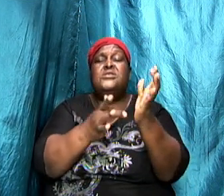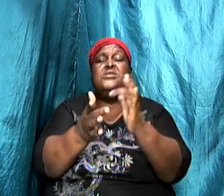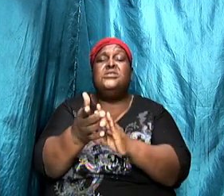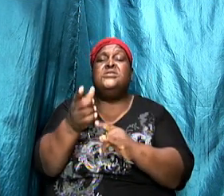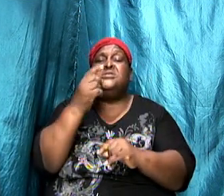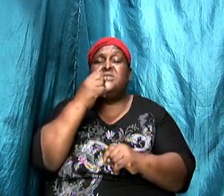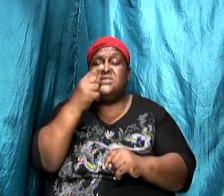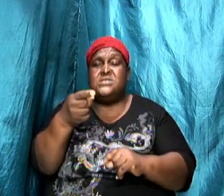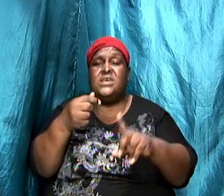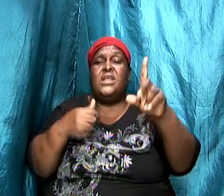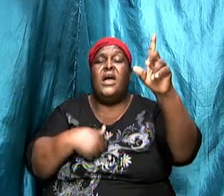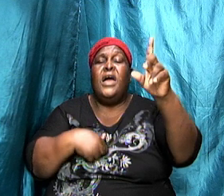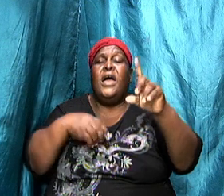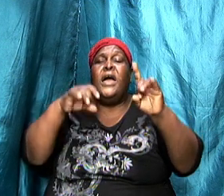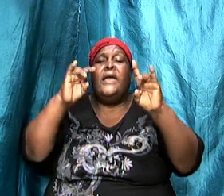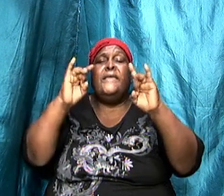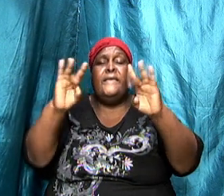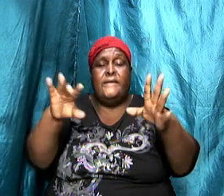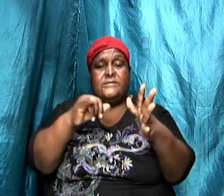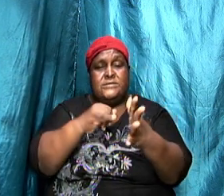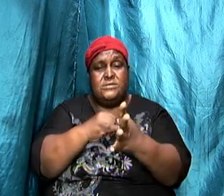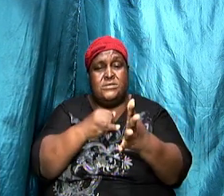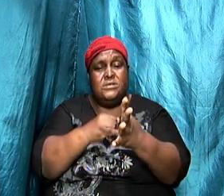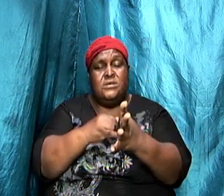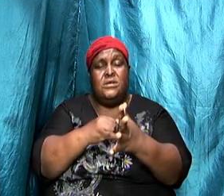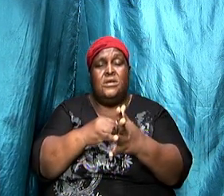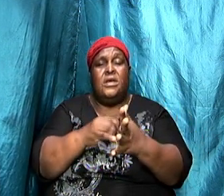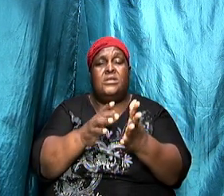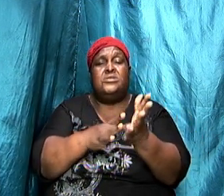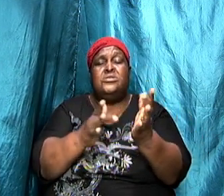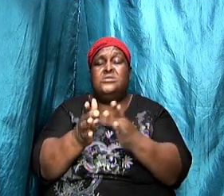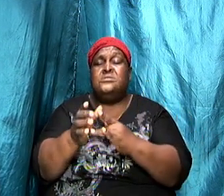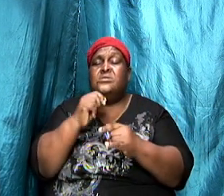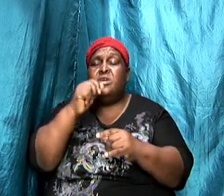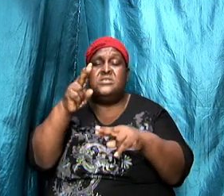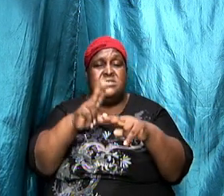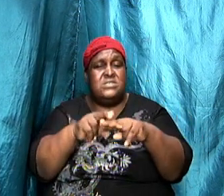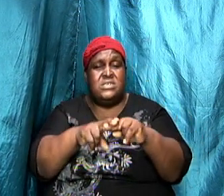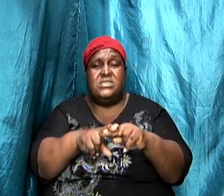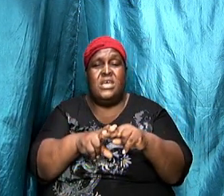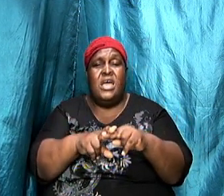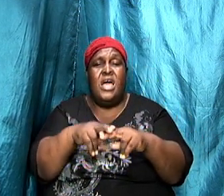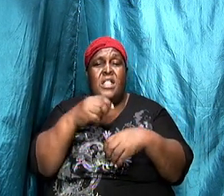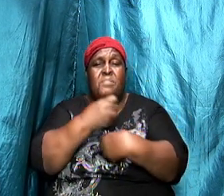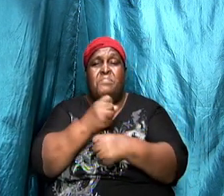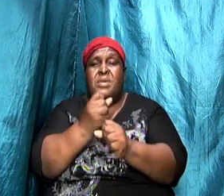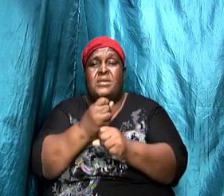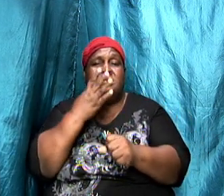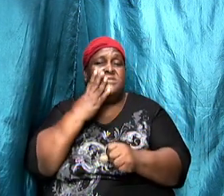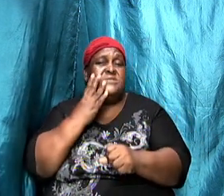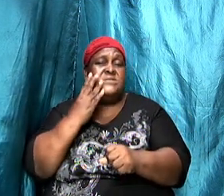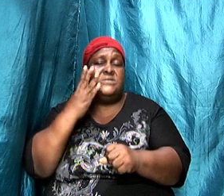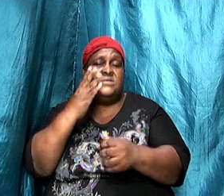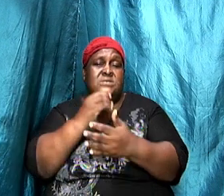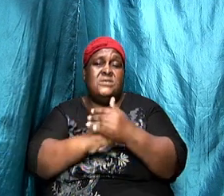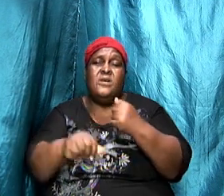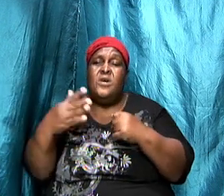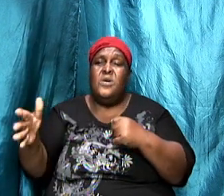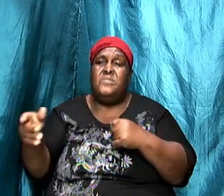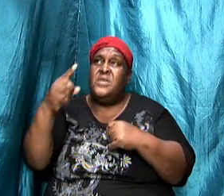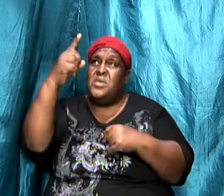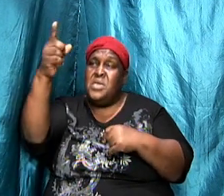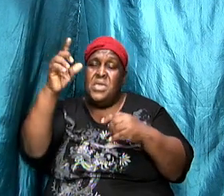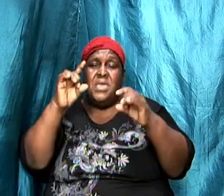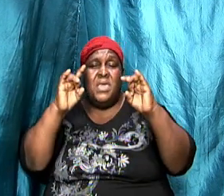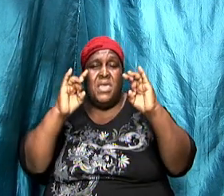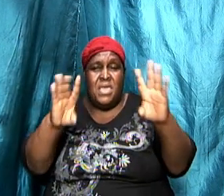and let me tell you Jesus is not going to sit down with something that he hates and allow it to go on and on he has